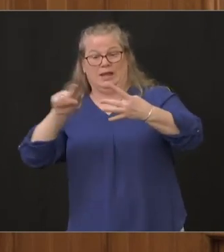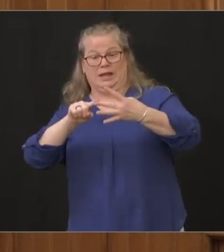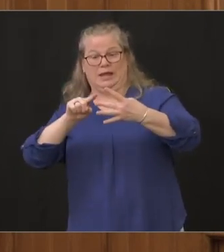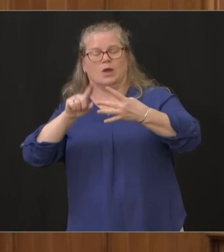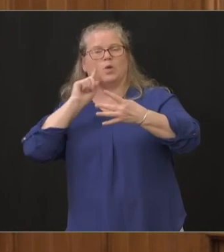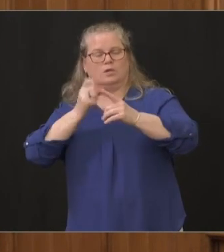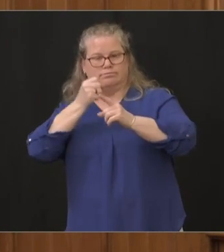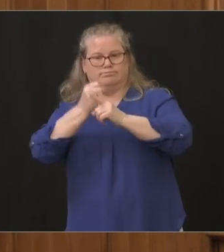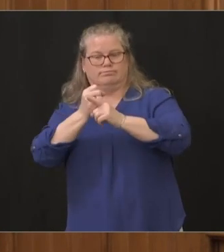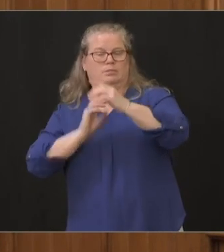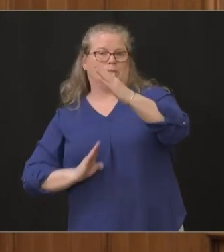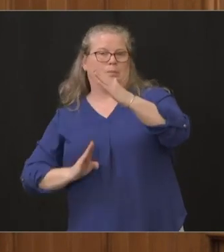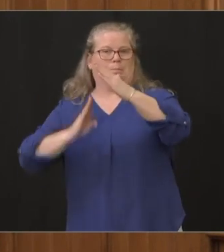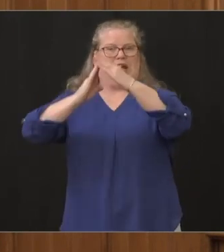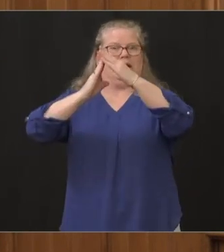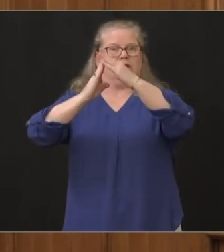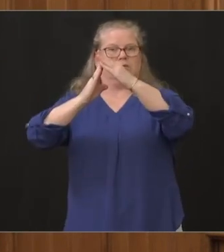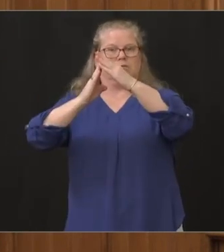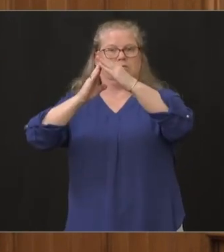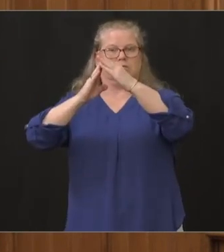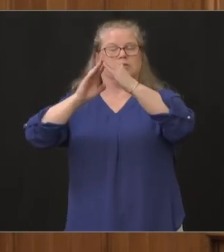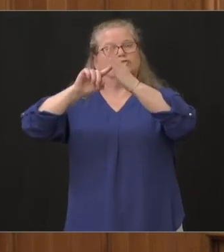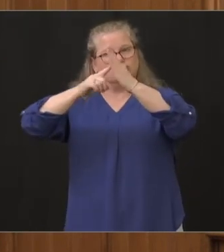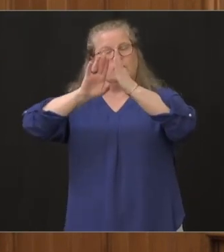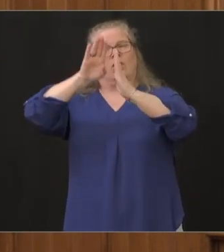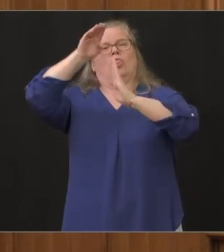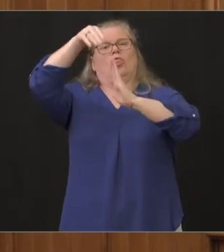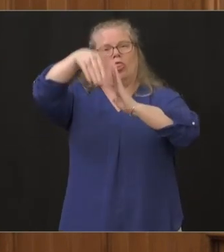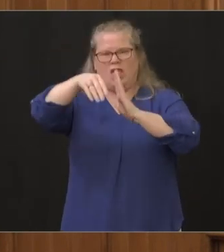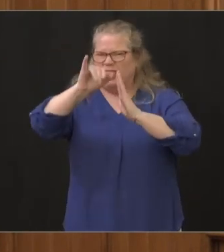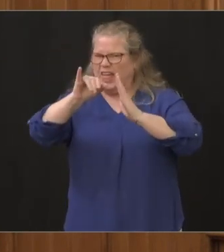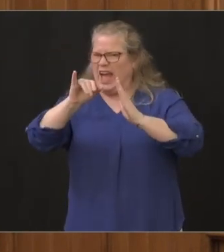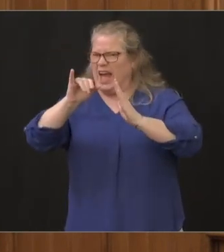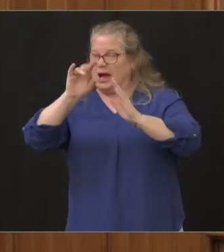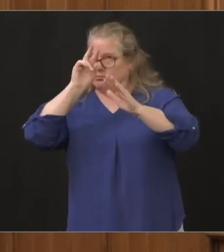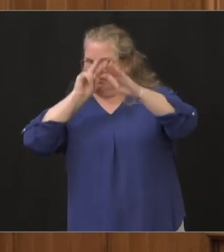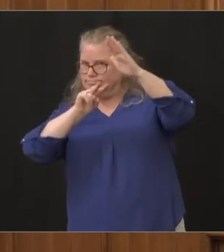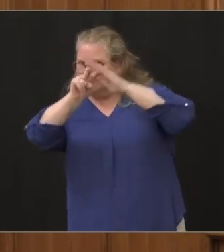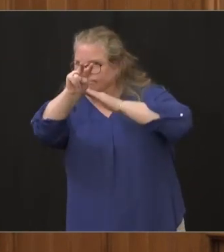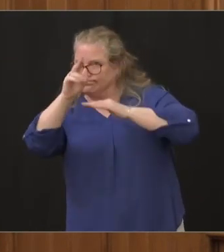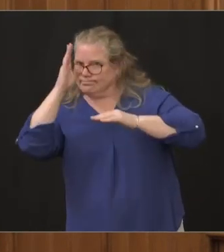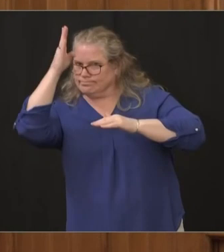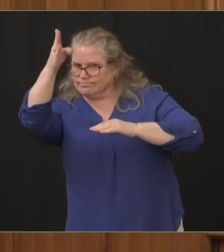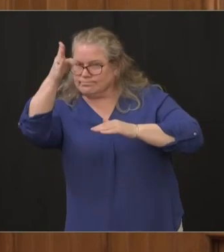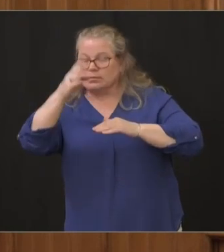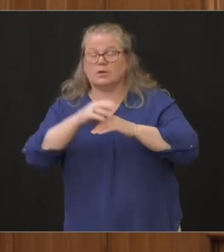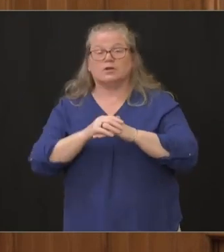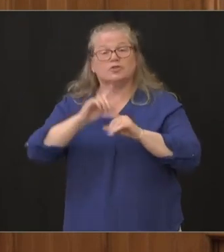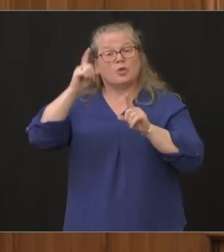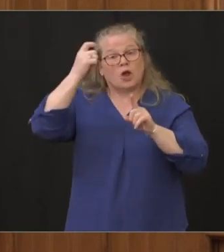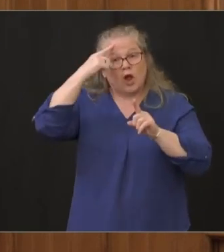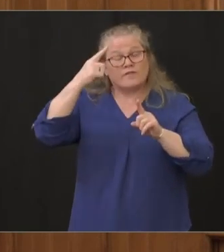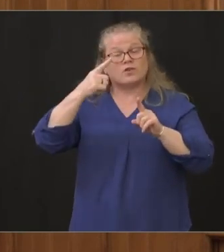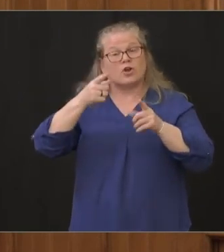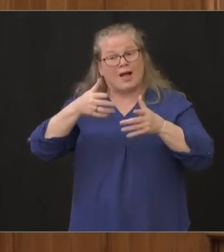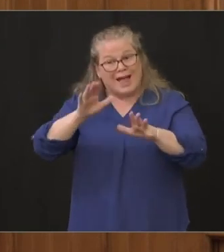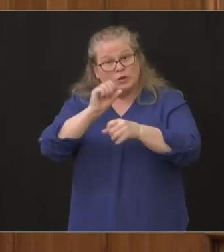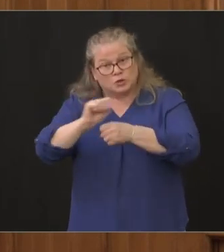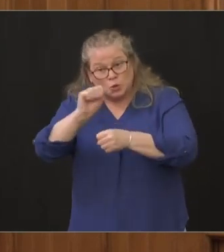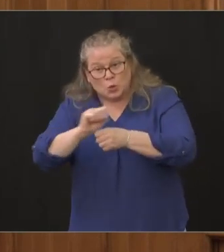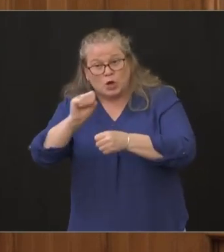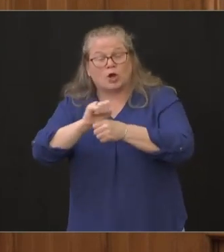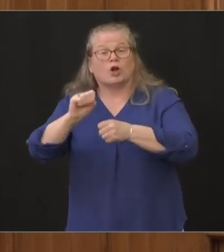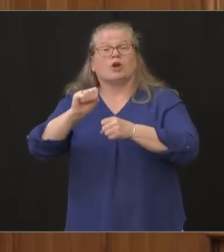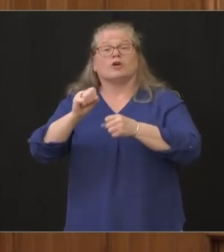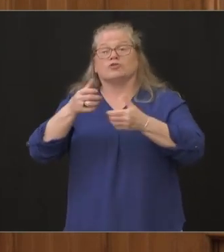action governor are truly important the capacity for us to quarantine to work to flatten this curve becomes very